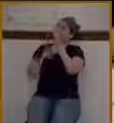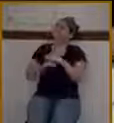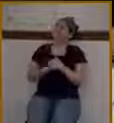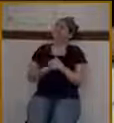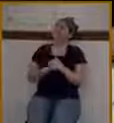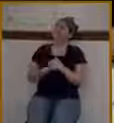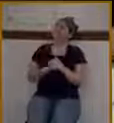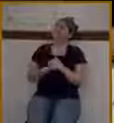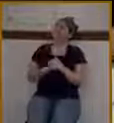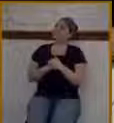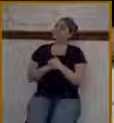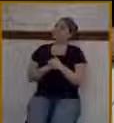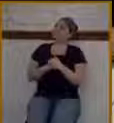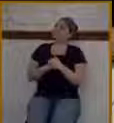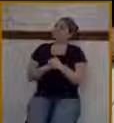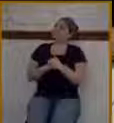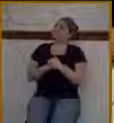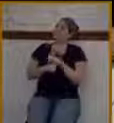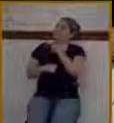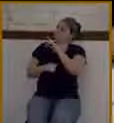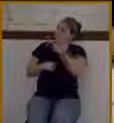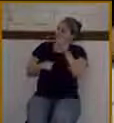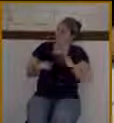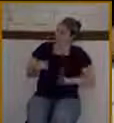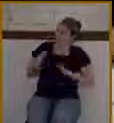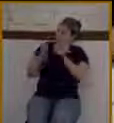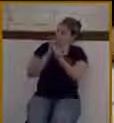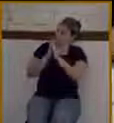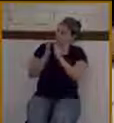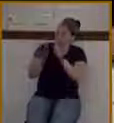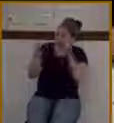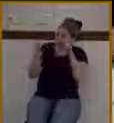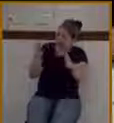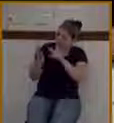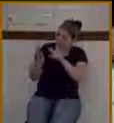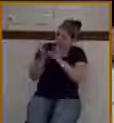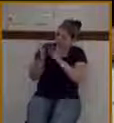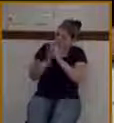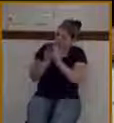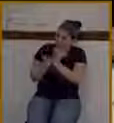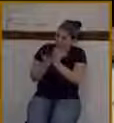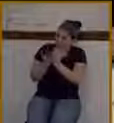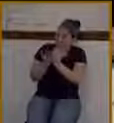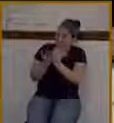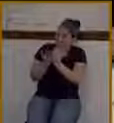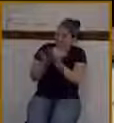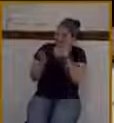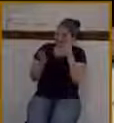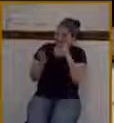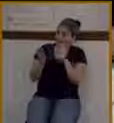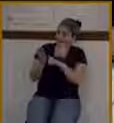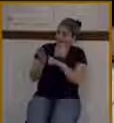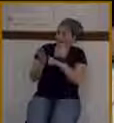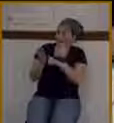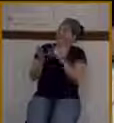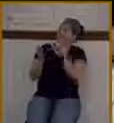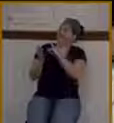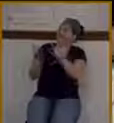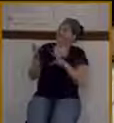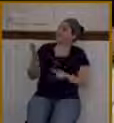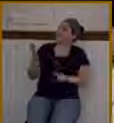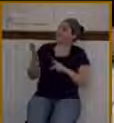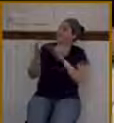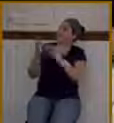And, Lord, I pray that as we look at this passage and see this momentous day when the king of glory entered